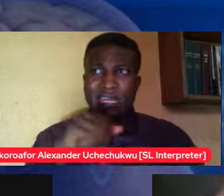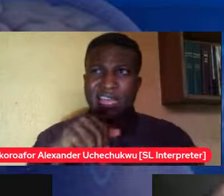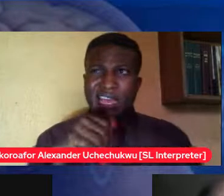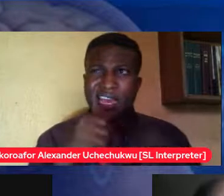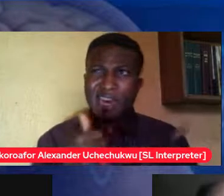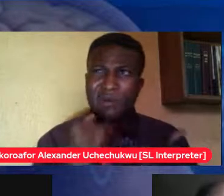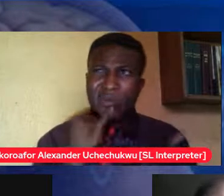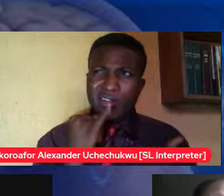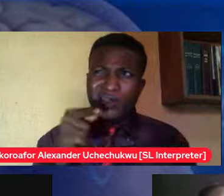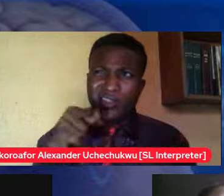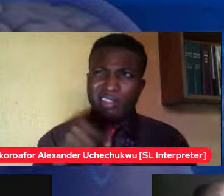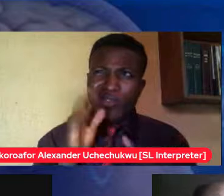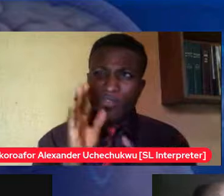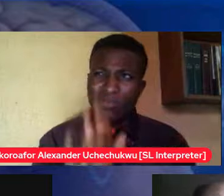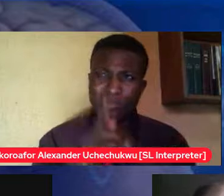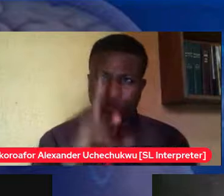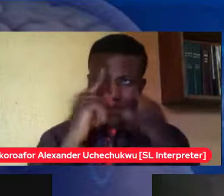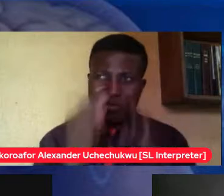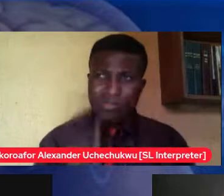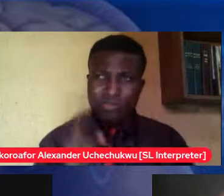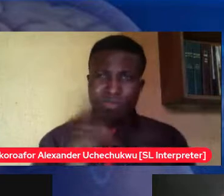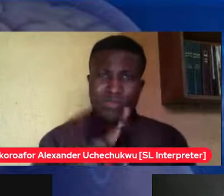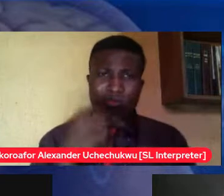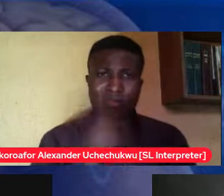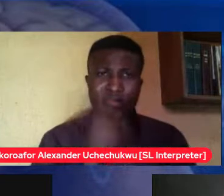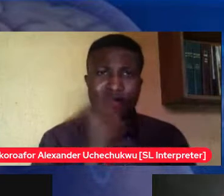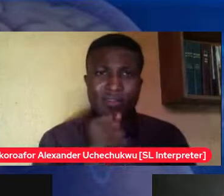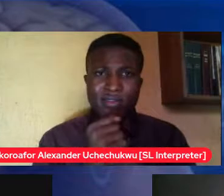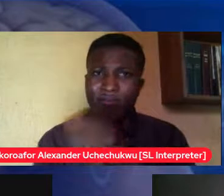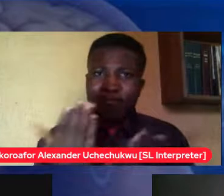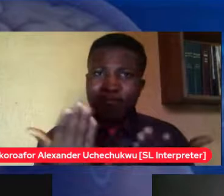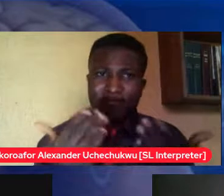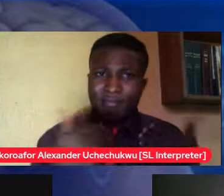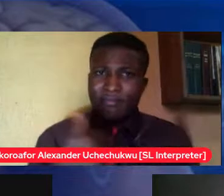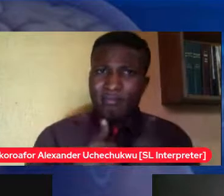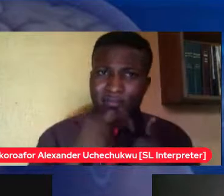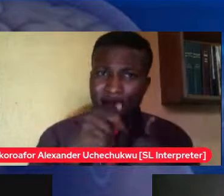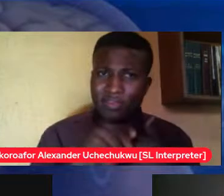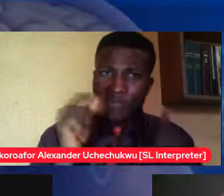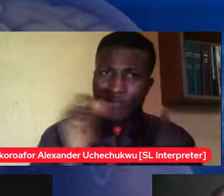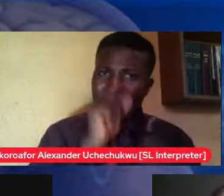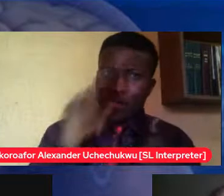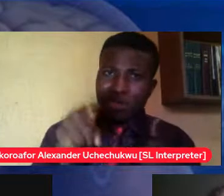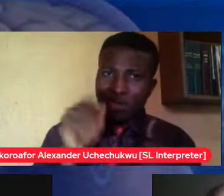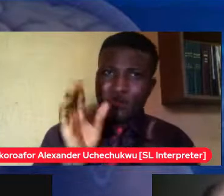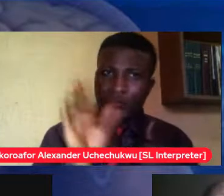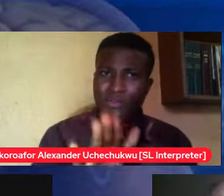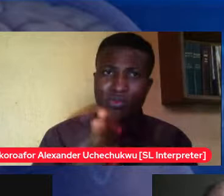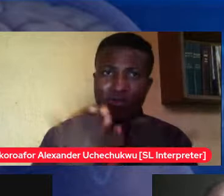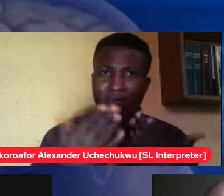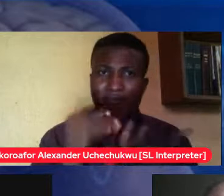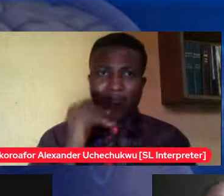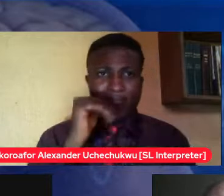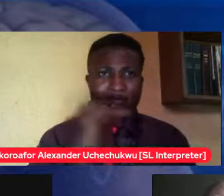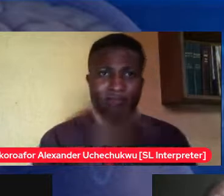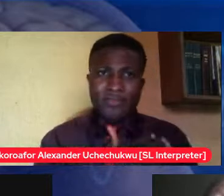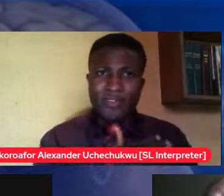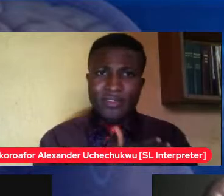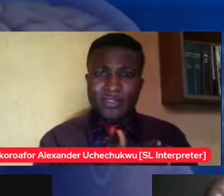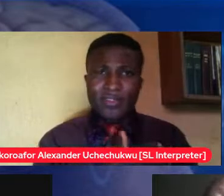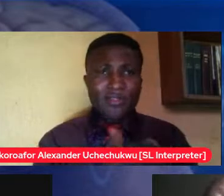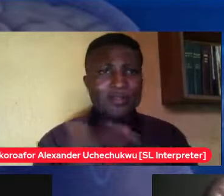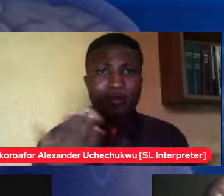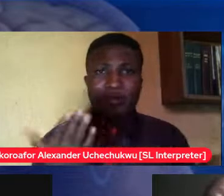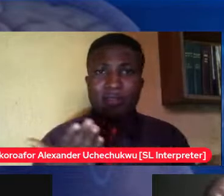asked your daughter what she wants and then you're like oh well she doesn't talk so i'm like the fact that she doesn't talk doesn't mean she doesn't